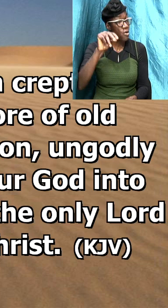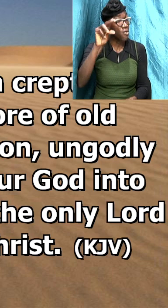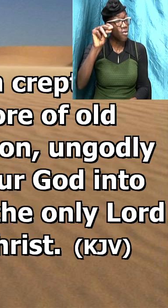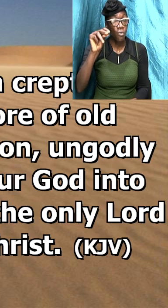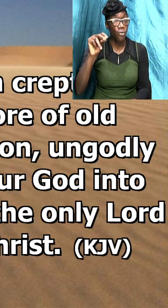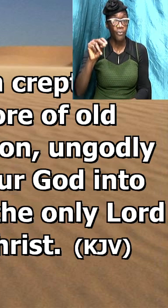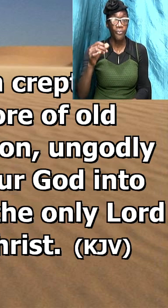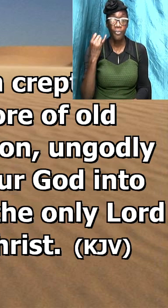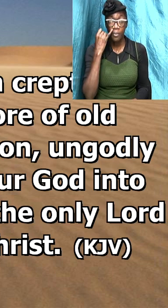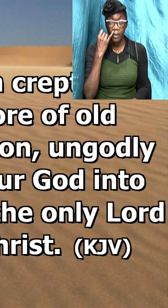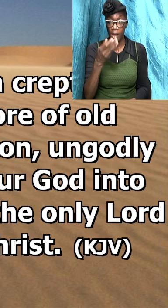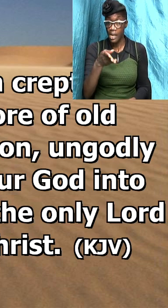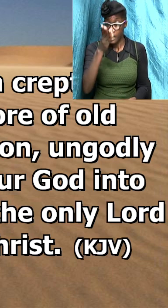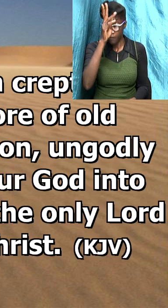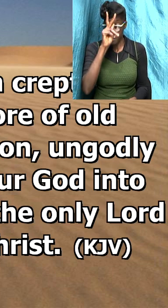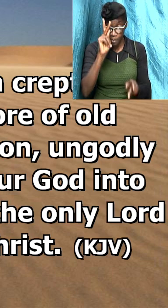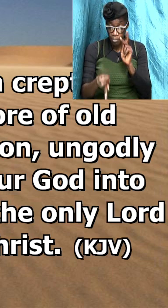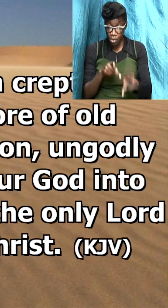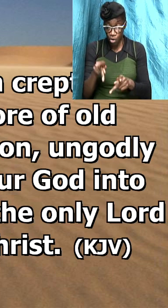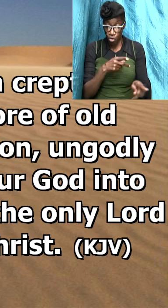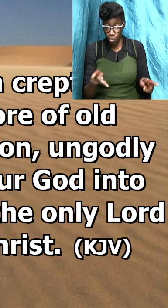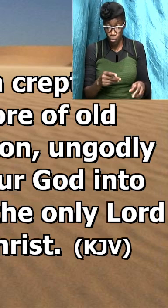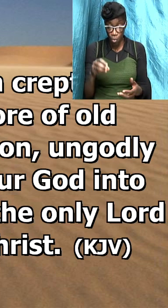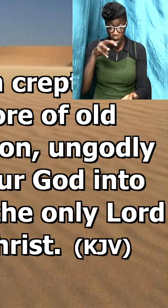if the person do it a million times